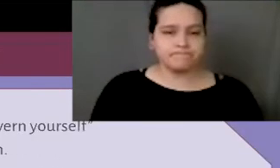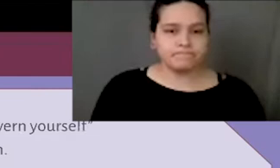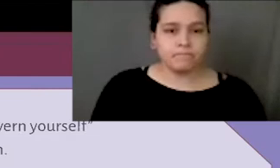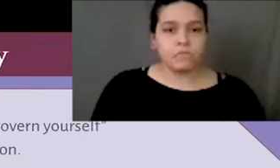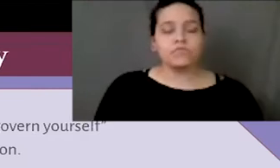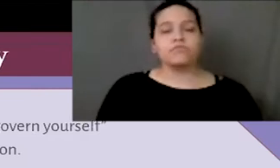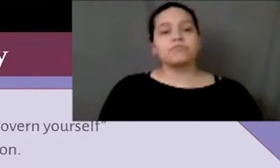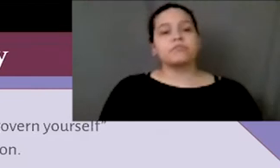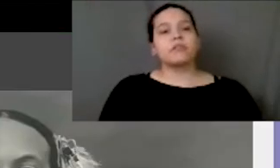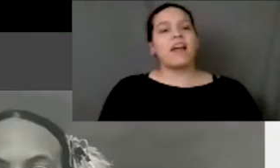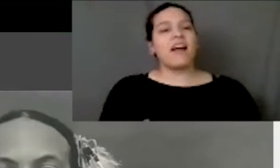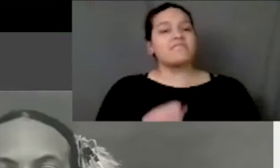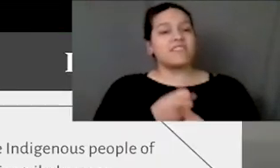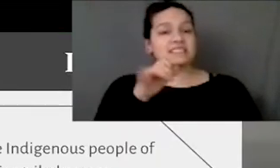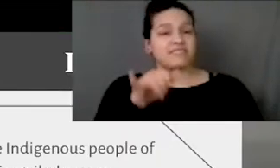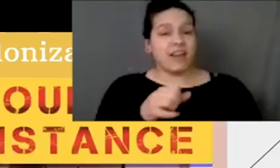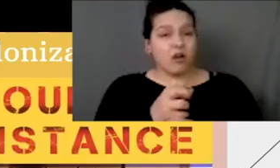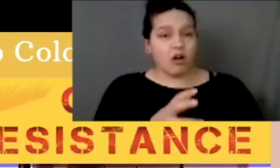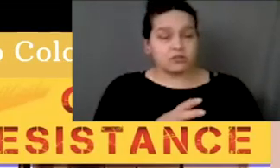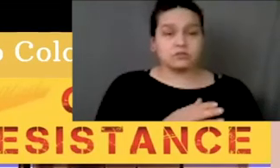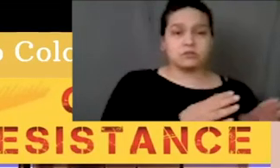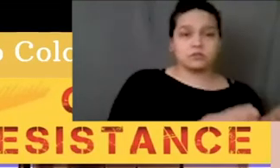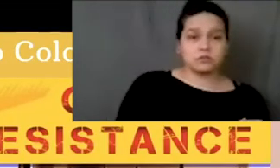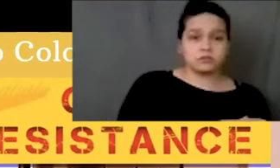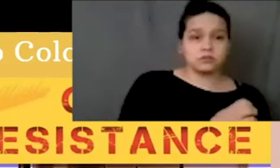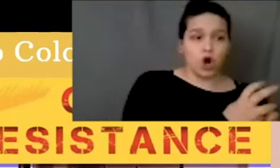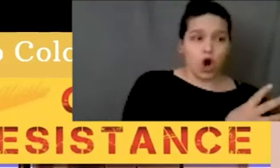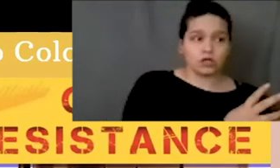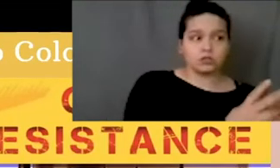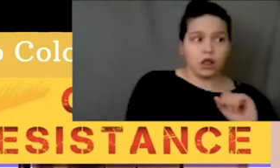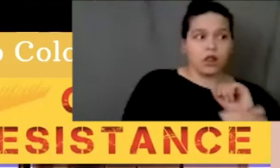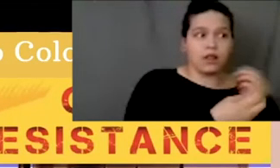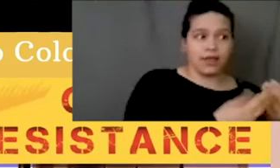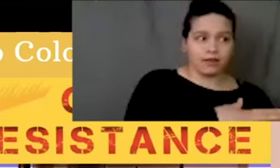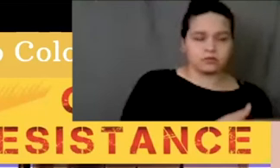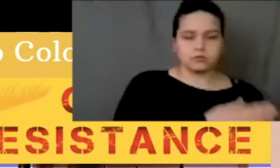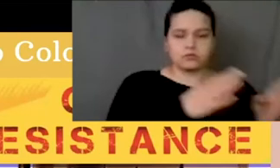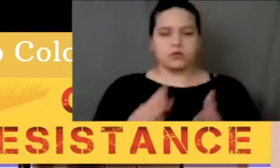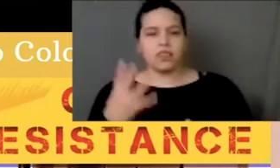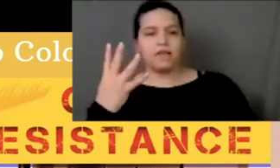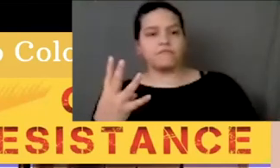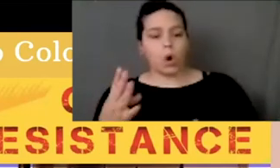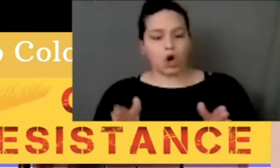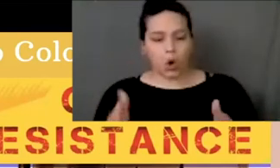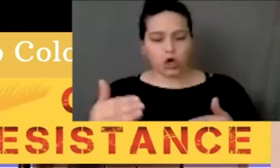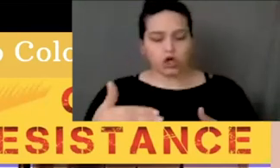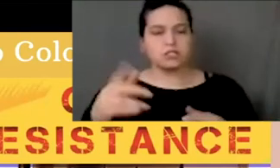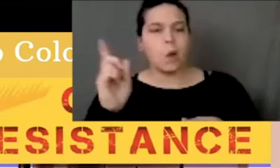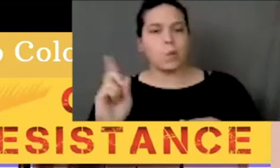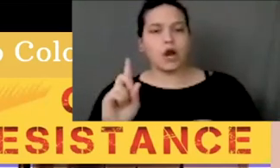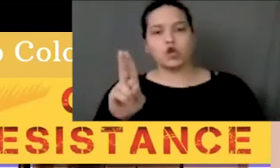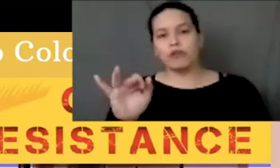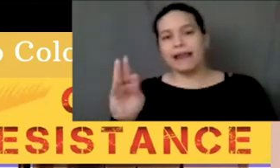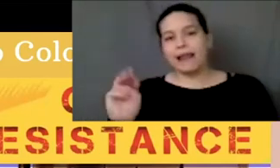that cause is, for example, in the four corners where uranium is mined, the rates of ovarian and testicular cancer